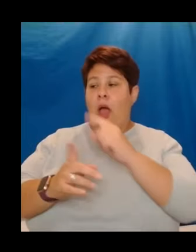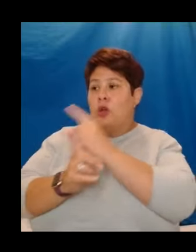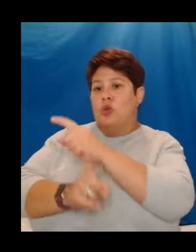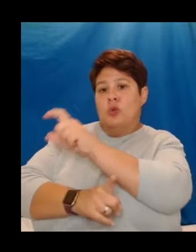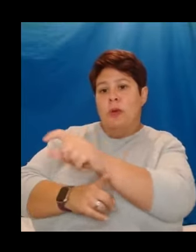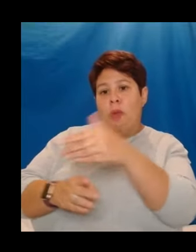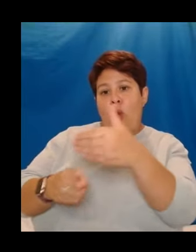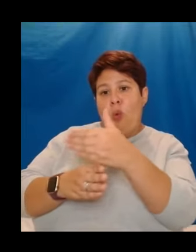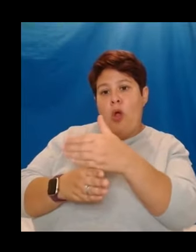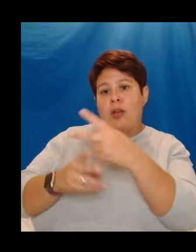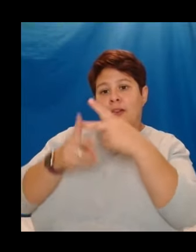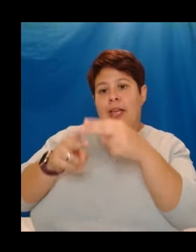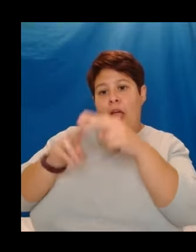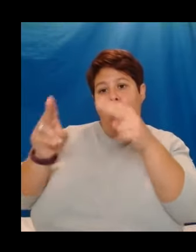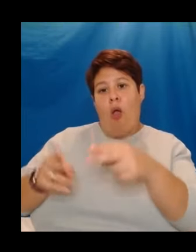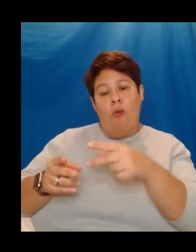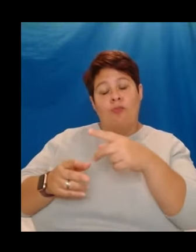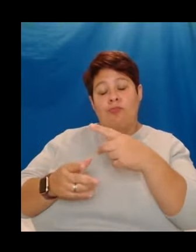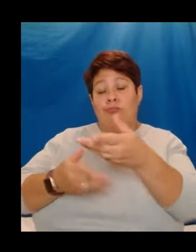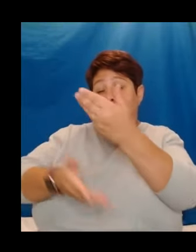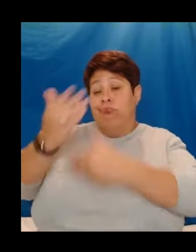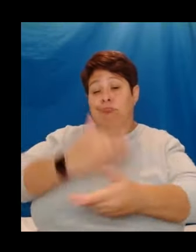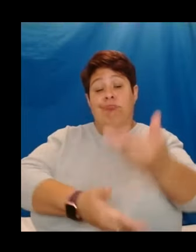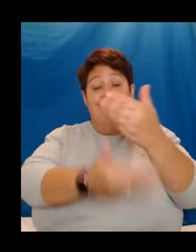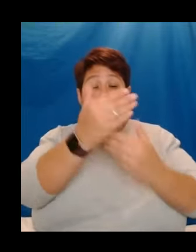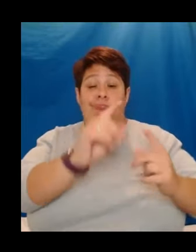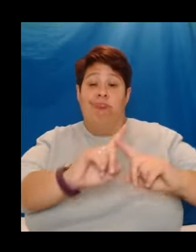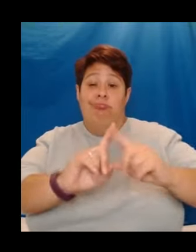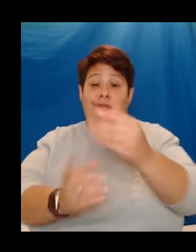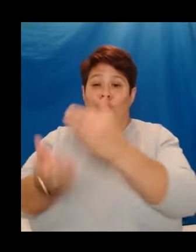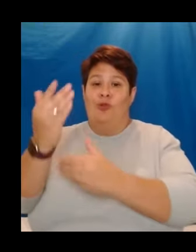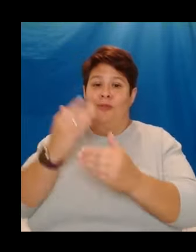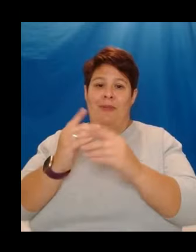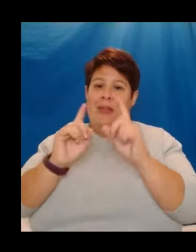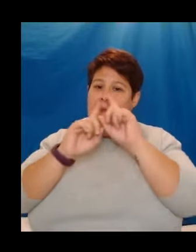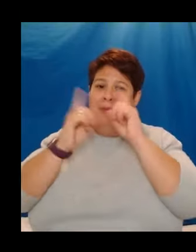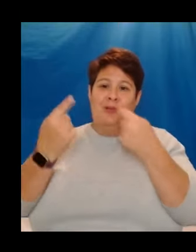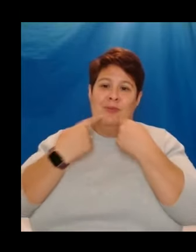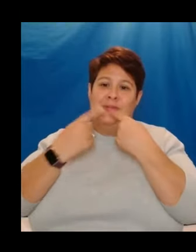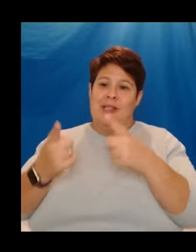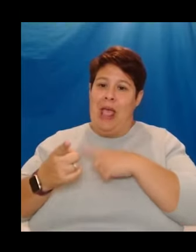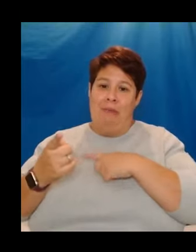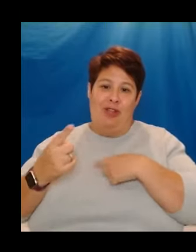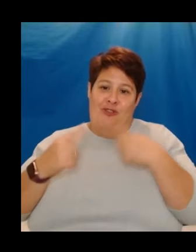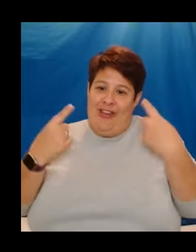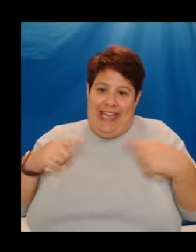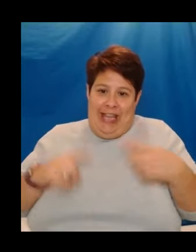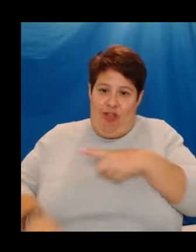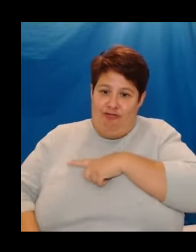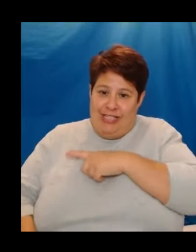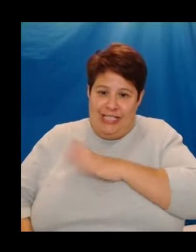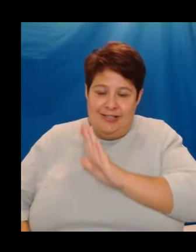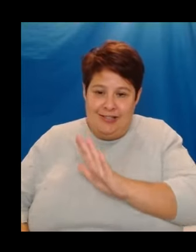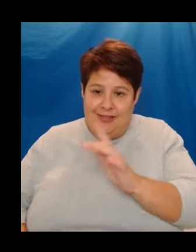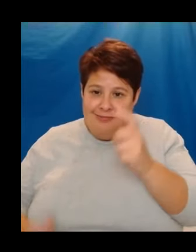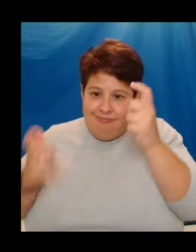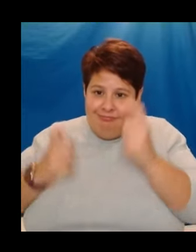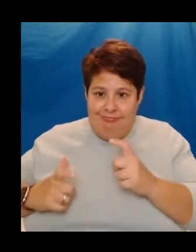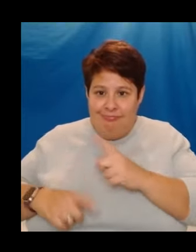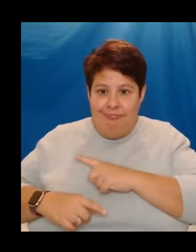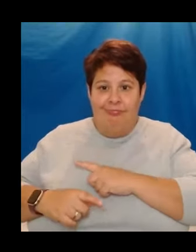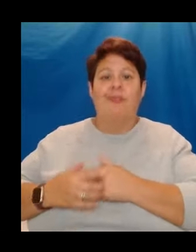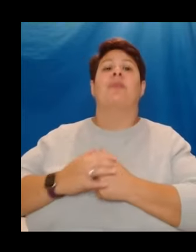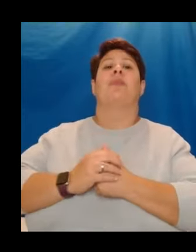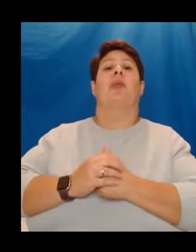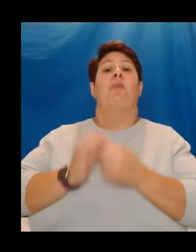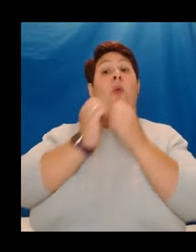anecdotally told me far worse stories. But those are impossible to state here for legal reasons. And it is worth saying that